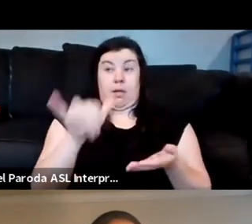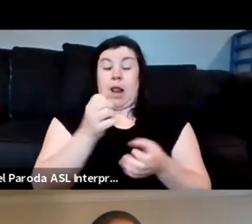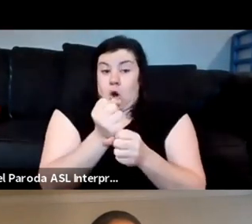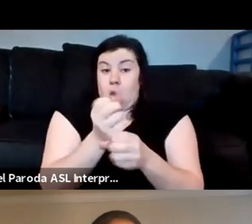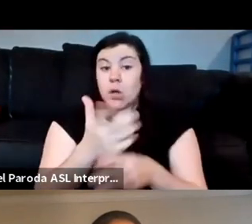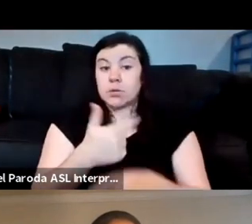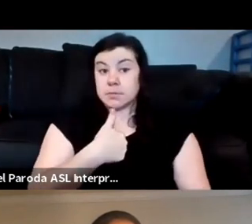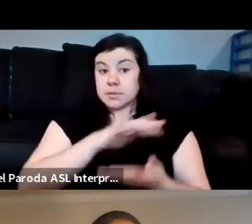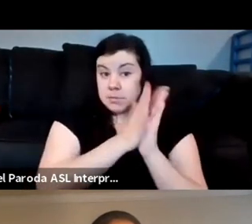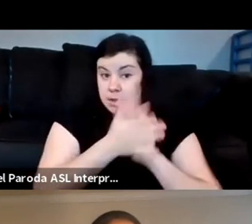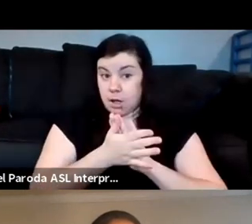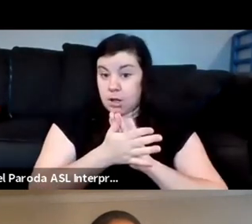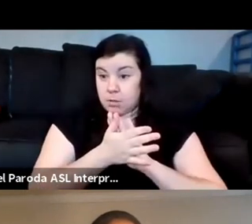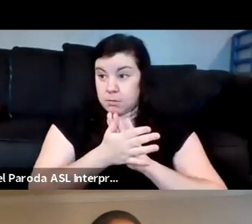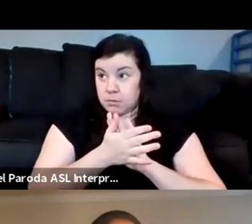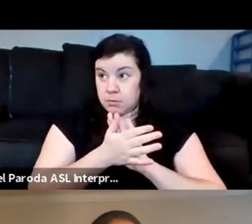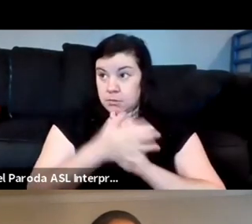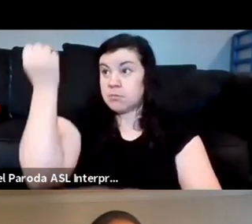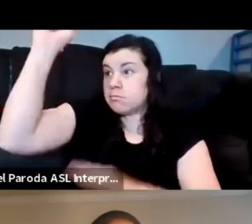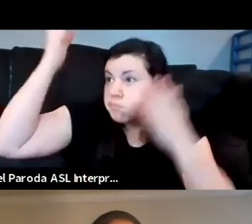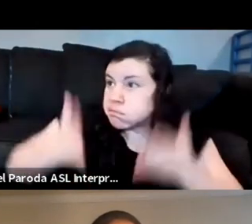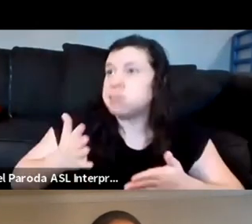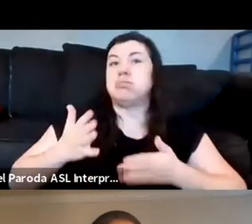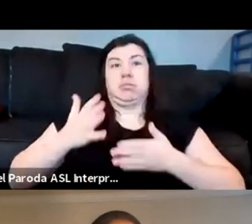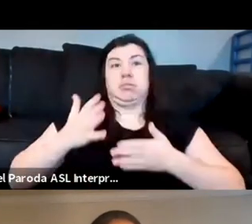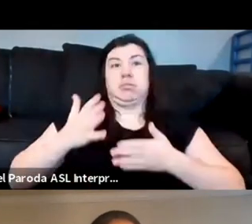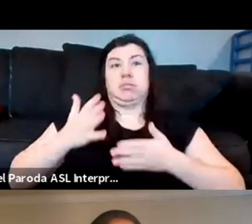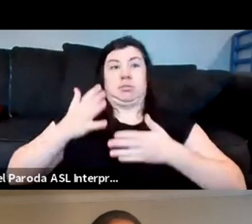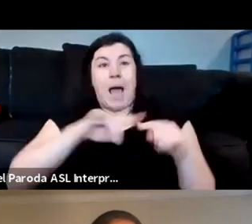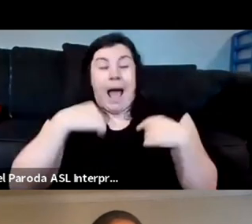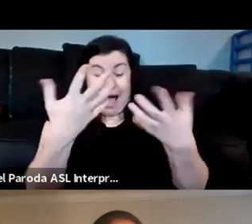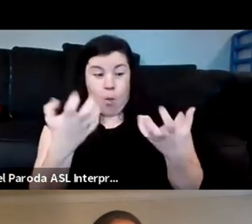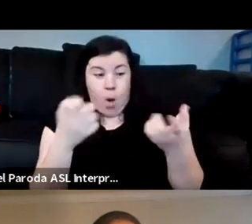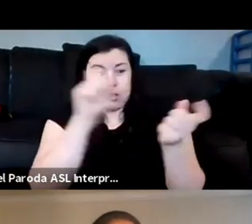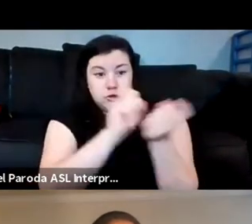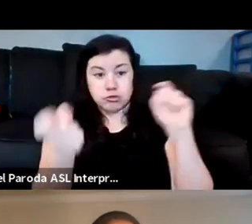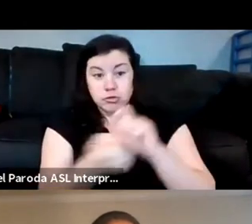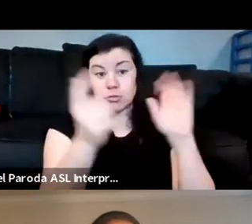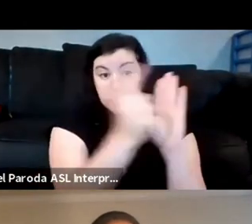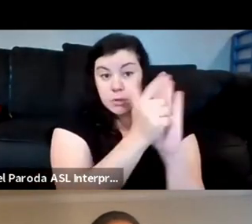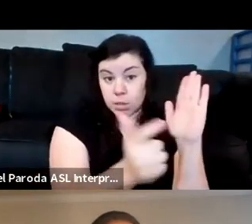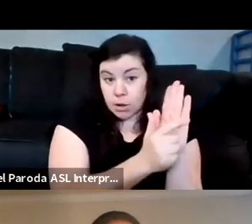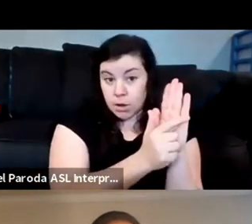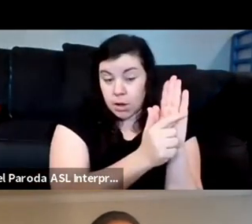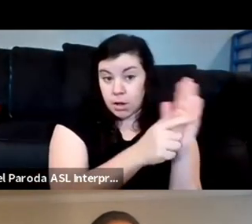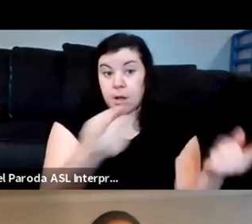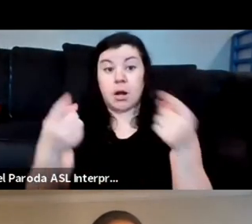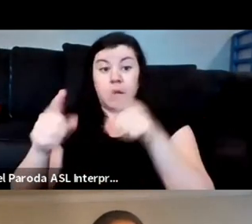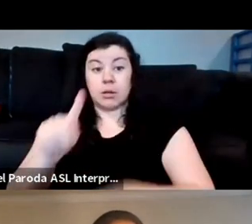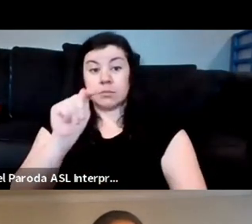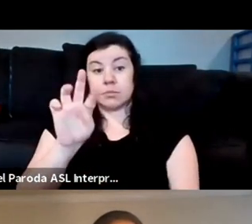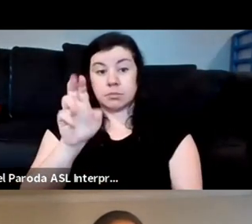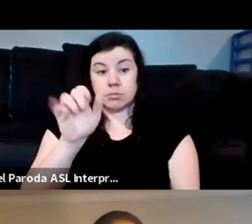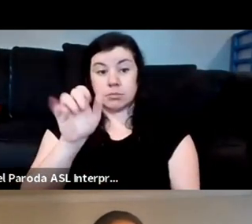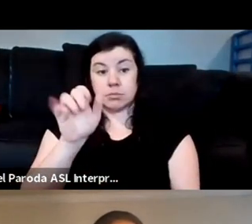organizer and activist but i was really just seeking audits and policy change um and when trayvon martin died and then again when